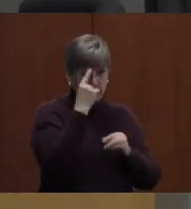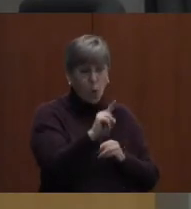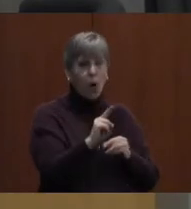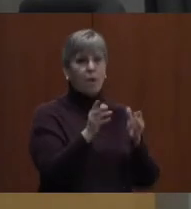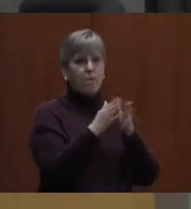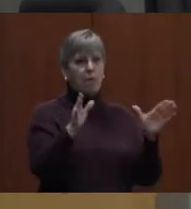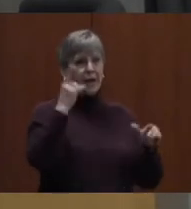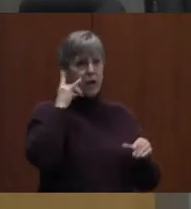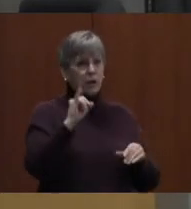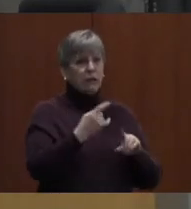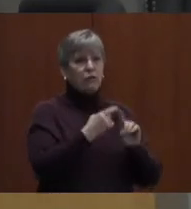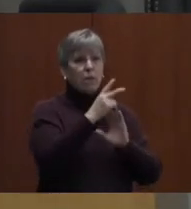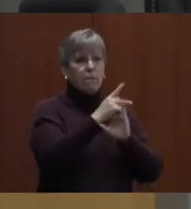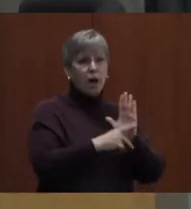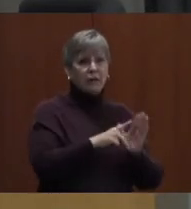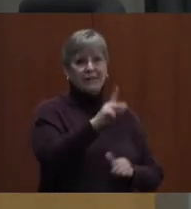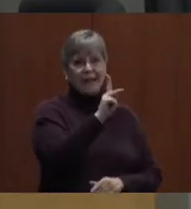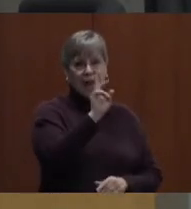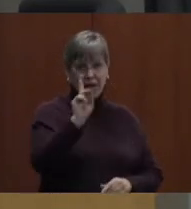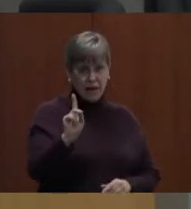comes from Policy KD.